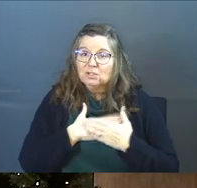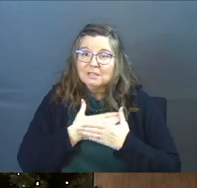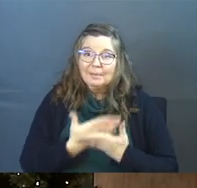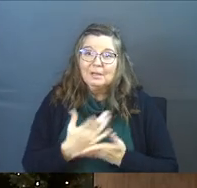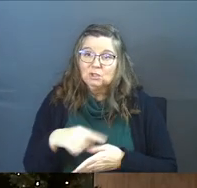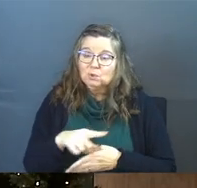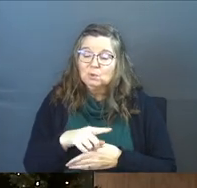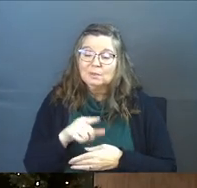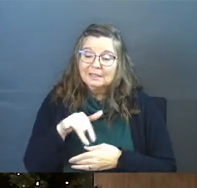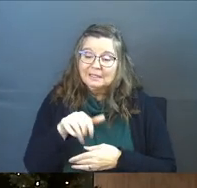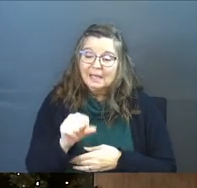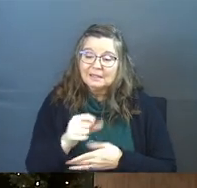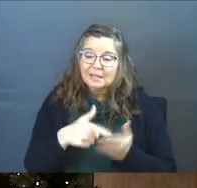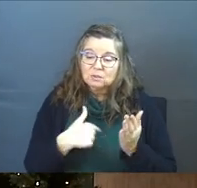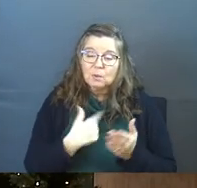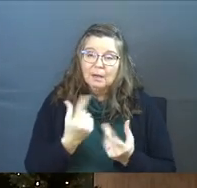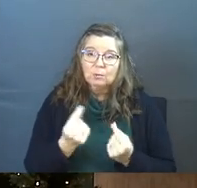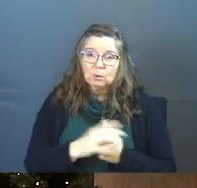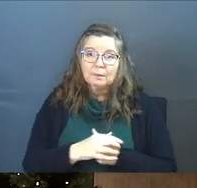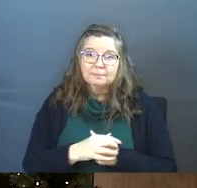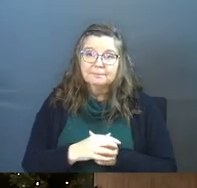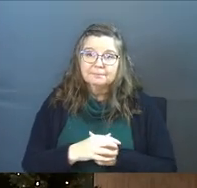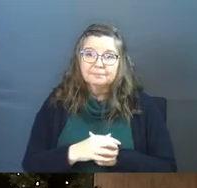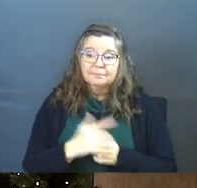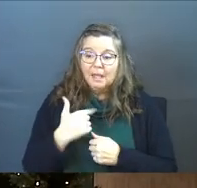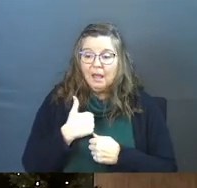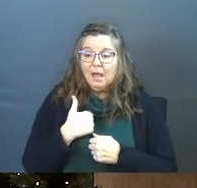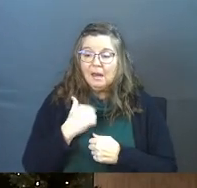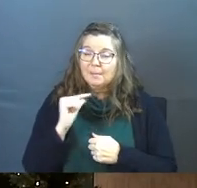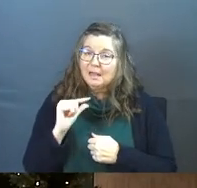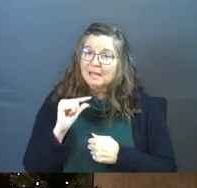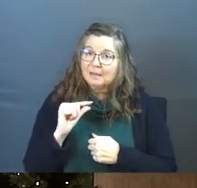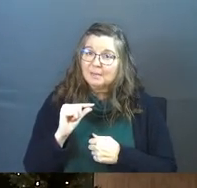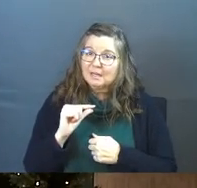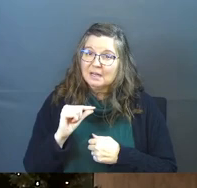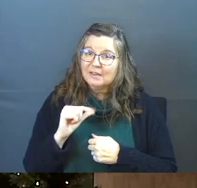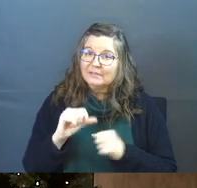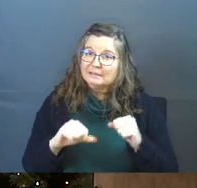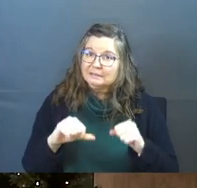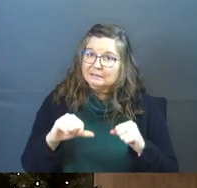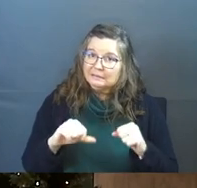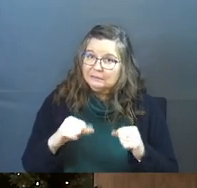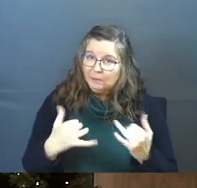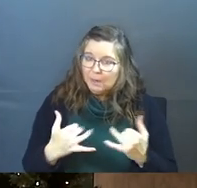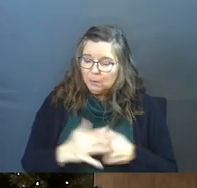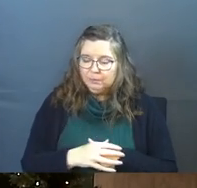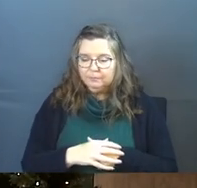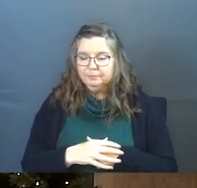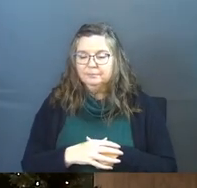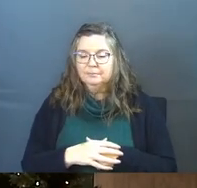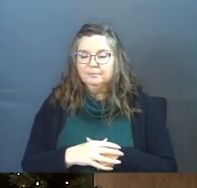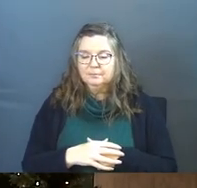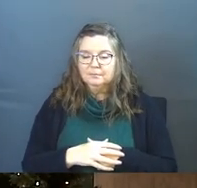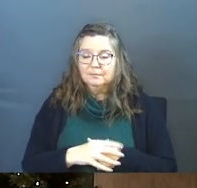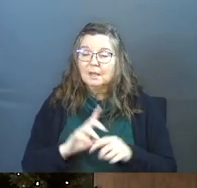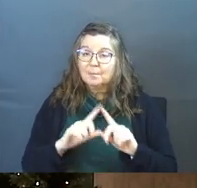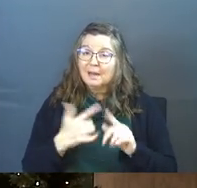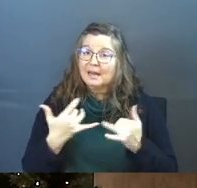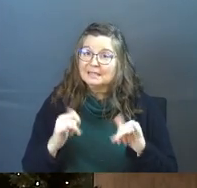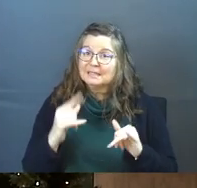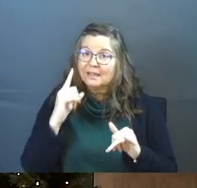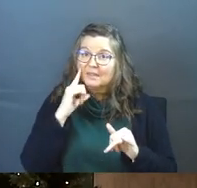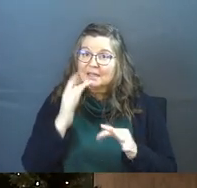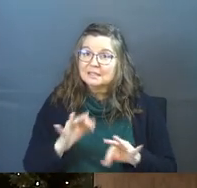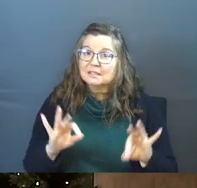admitting to you that, yes, that's what I'm doing. So I'm on a little bit of shaky ground here right now. But I